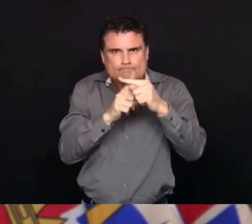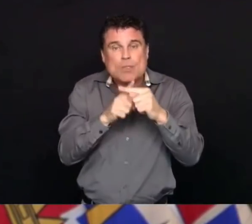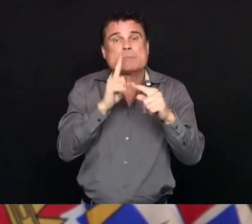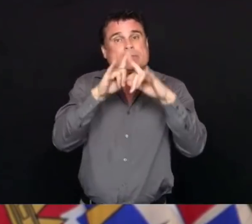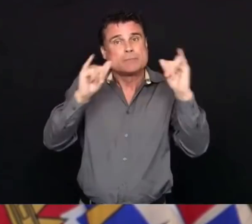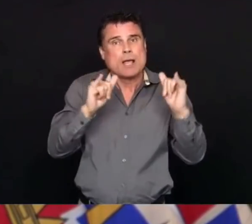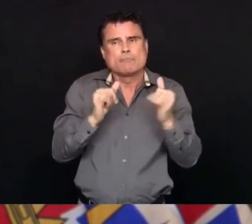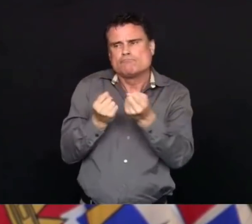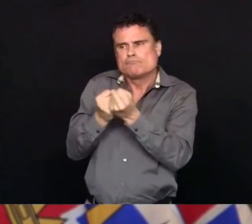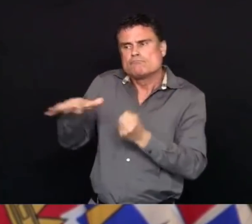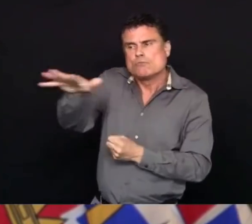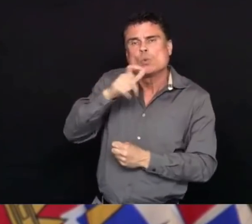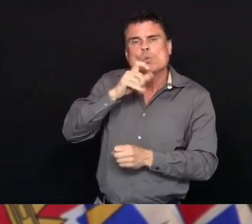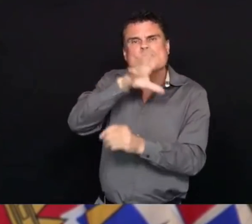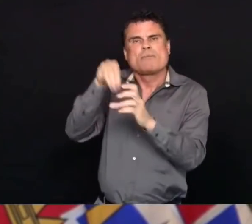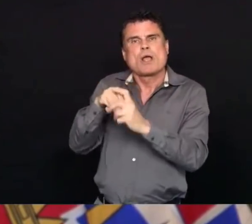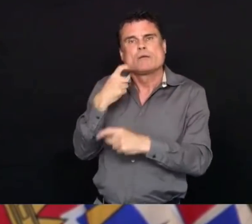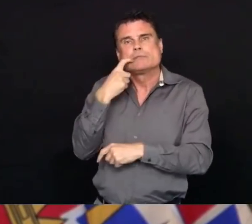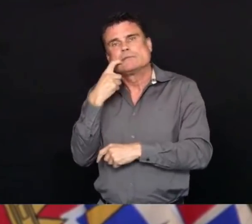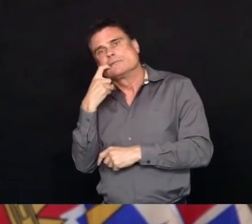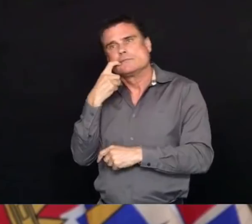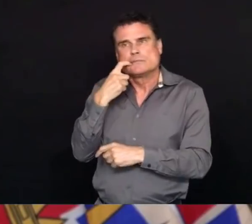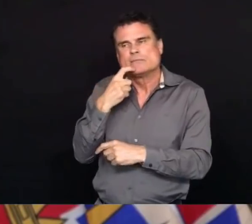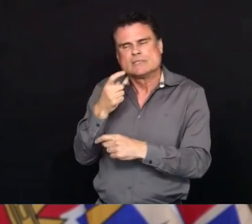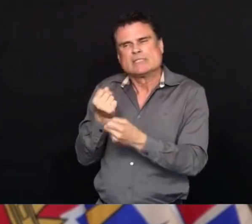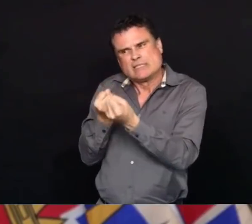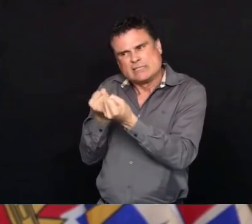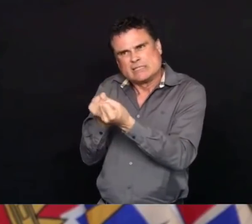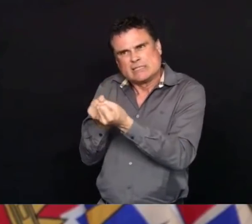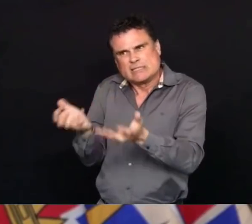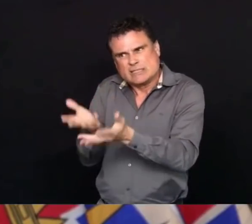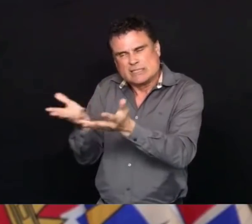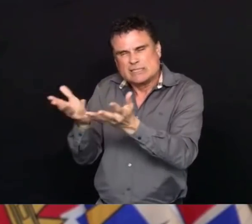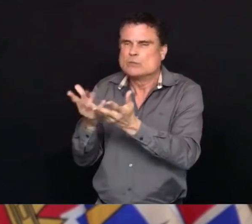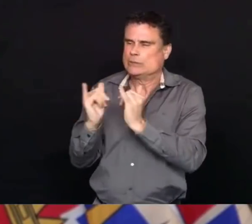contribute has made a difference in our collective well-being.